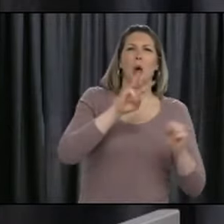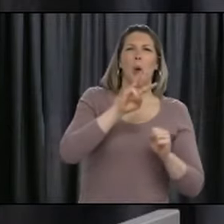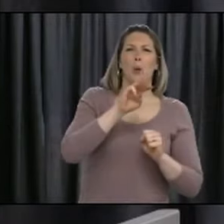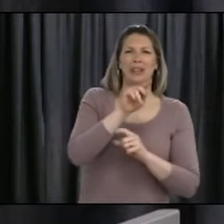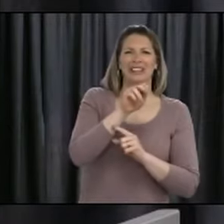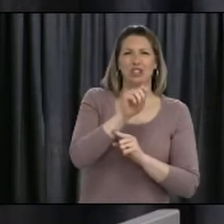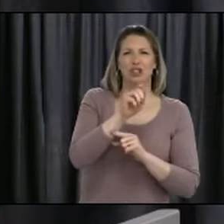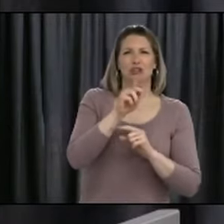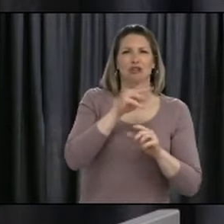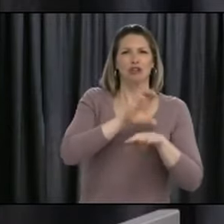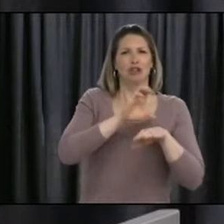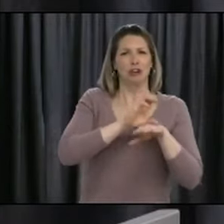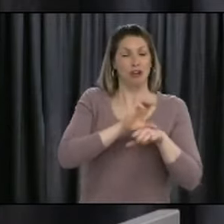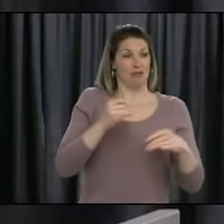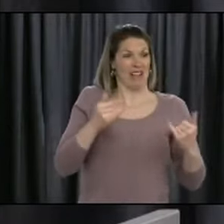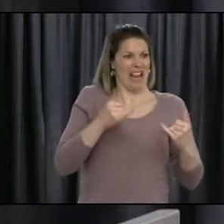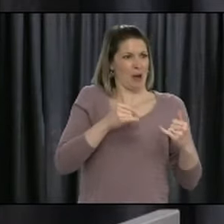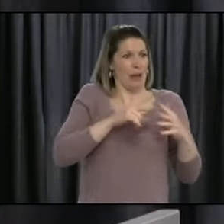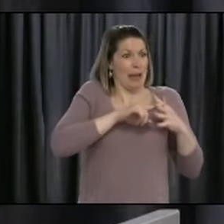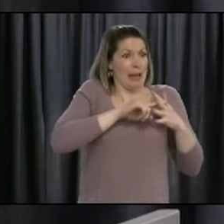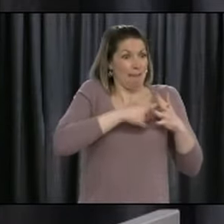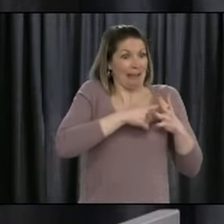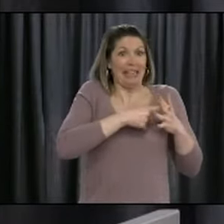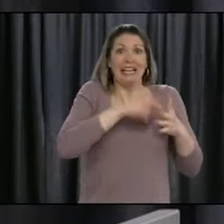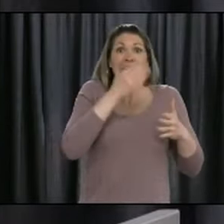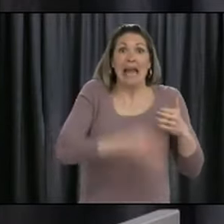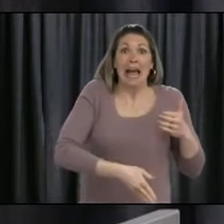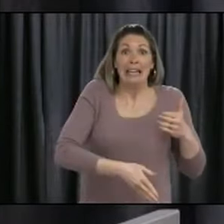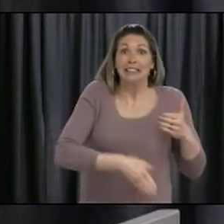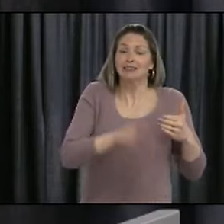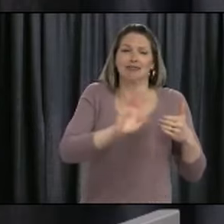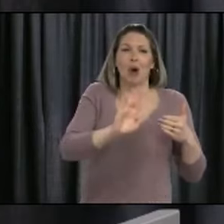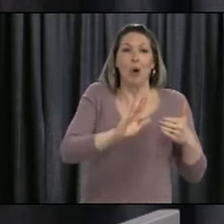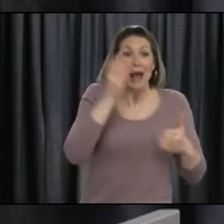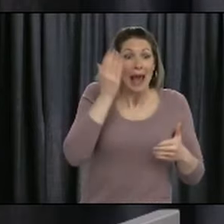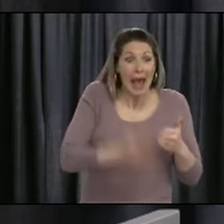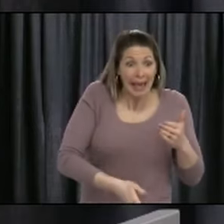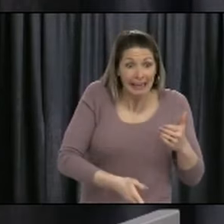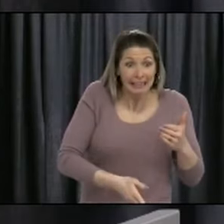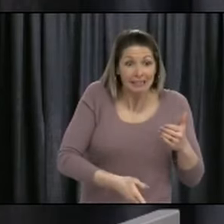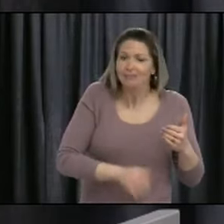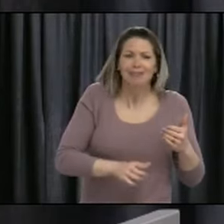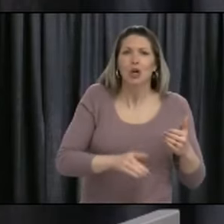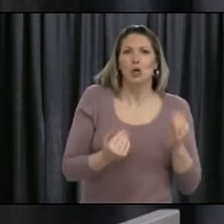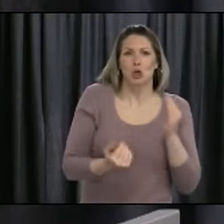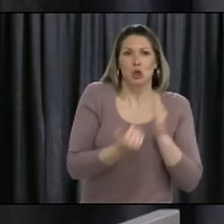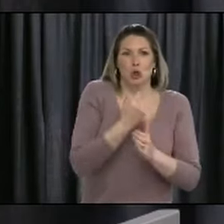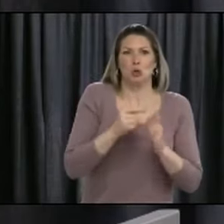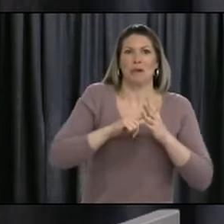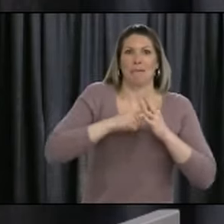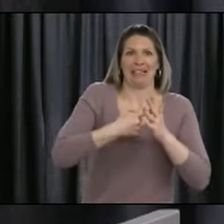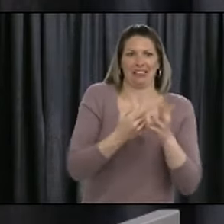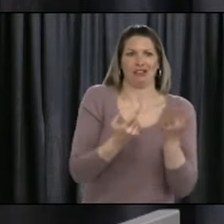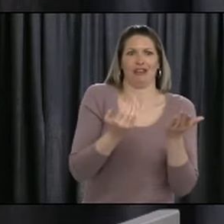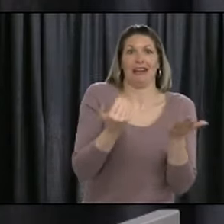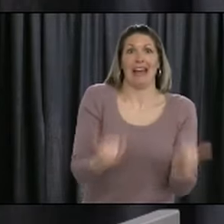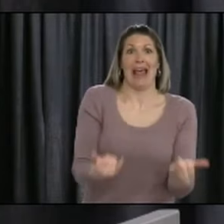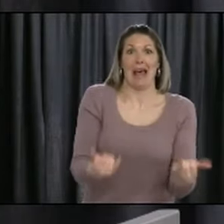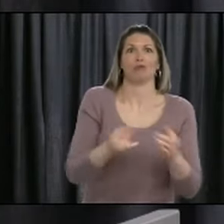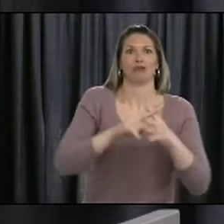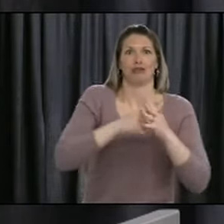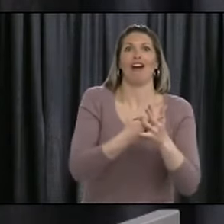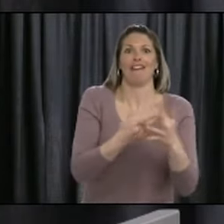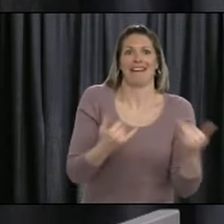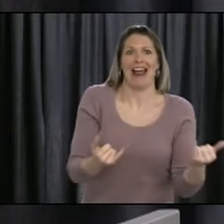is not even the beginning of the end, but it is perhaps the end of the beginning. This plan allows us